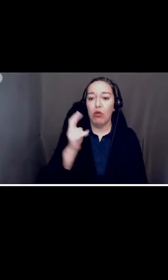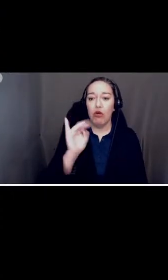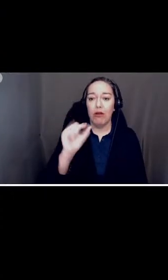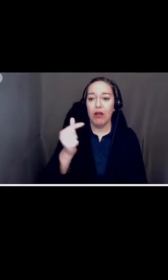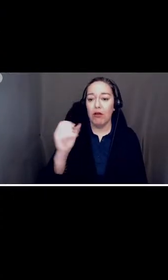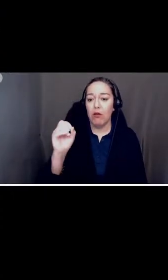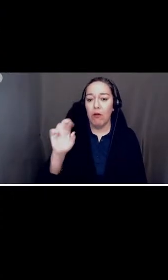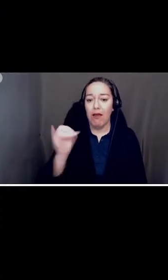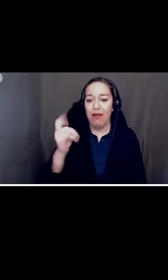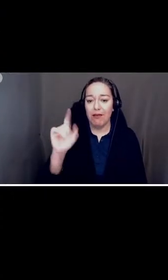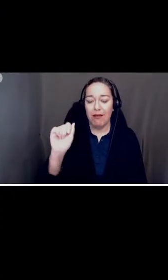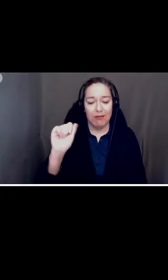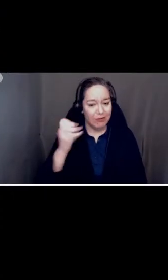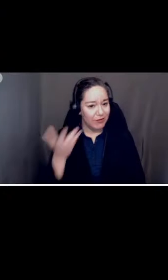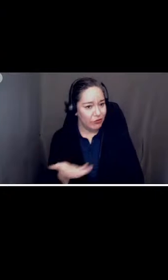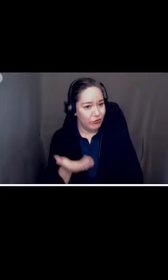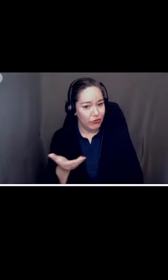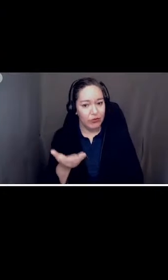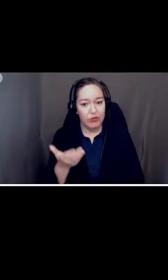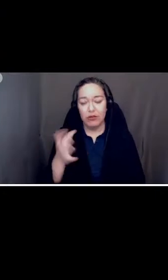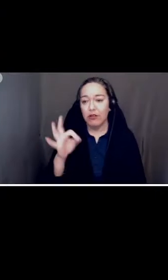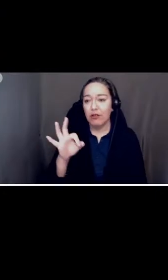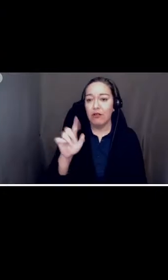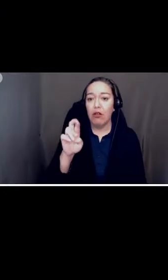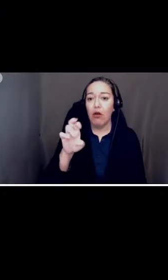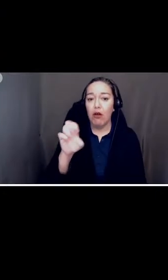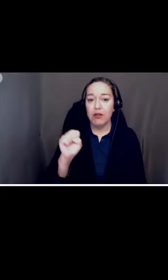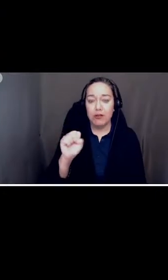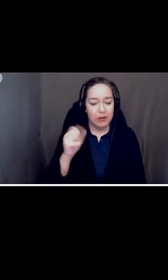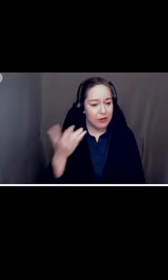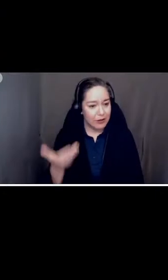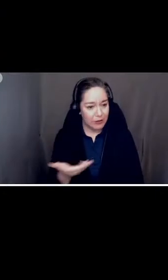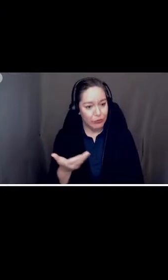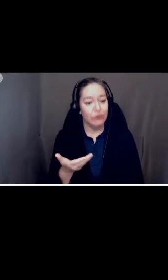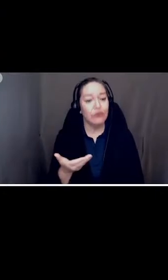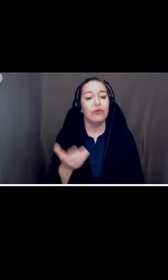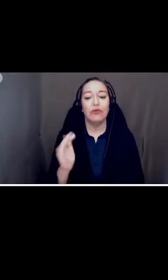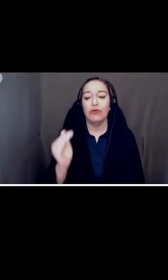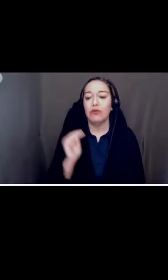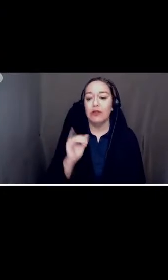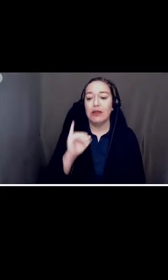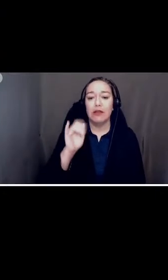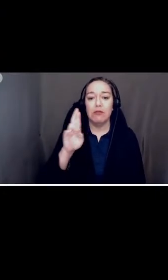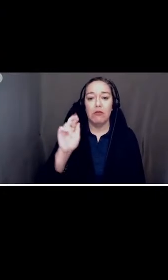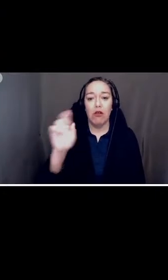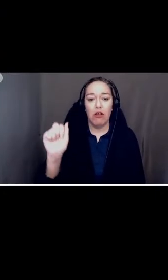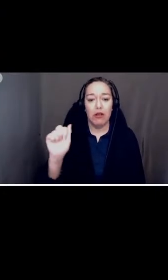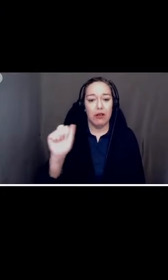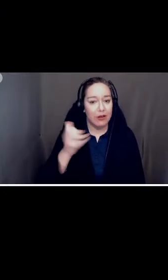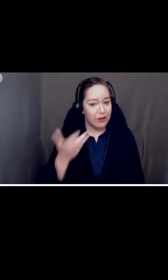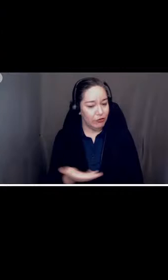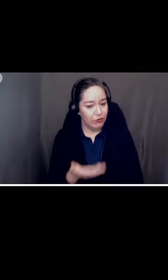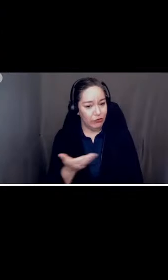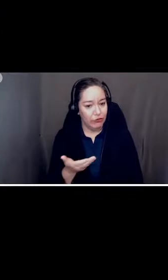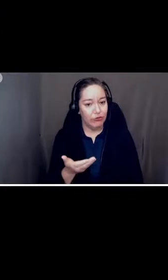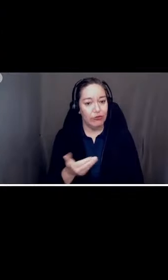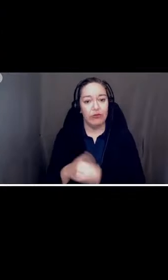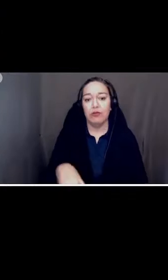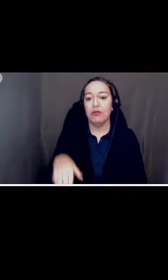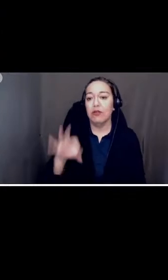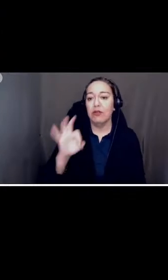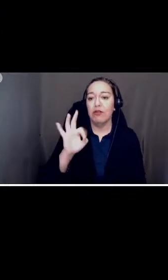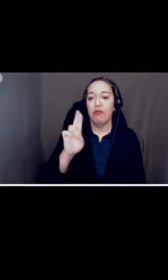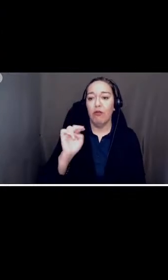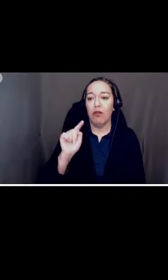Here. Board member Flores? Here. Board member Ibarra? Here. Board member